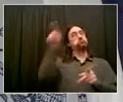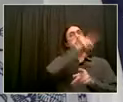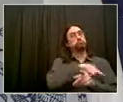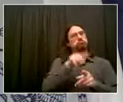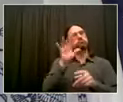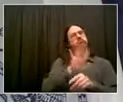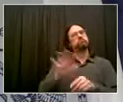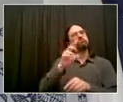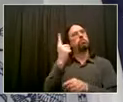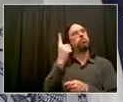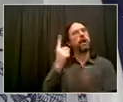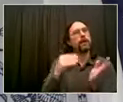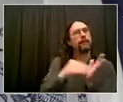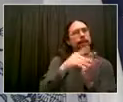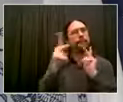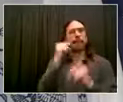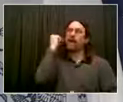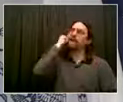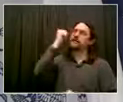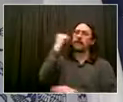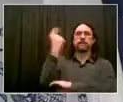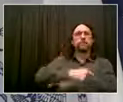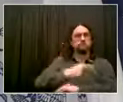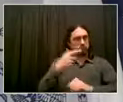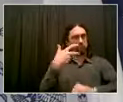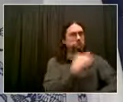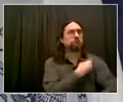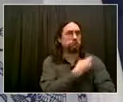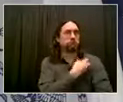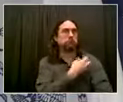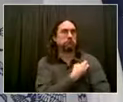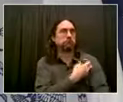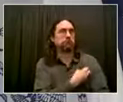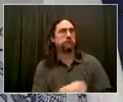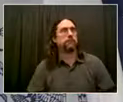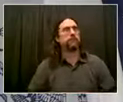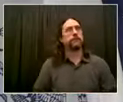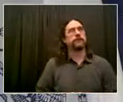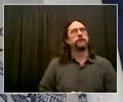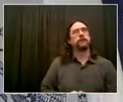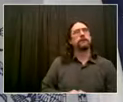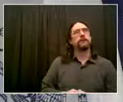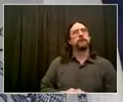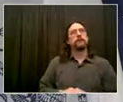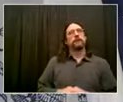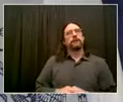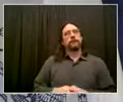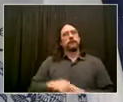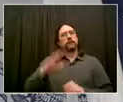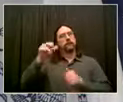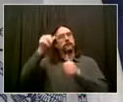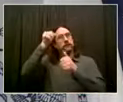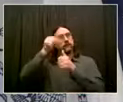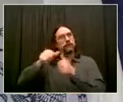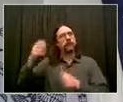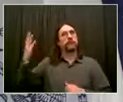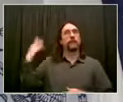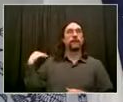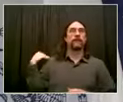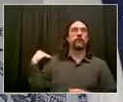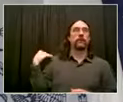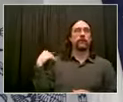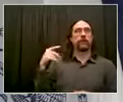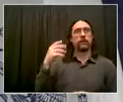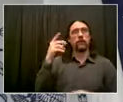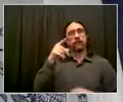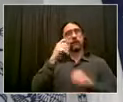if we could get to one million vaccinations in a day in this country. We're well, well above that now. The same thing here. We now have places get